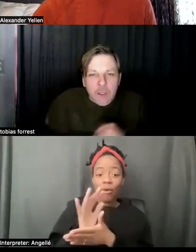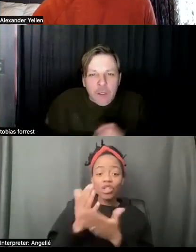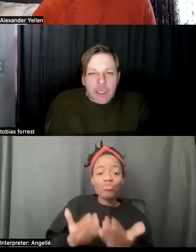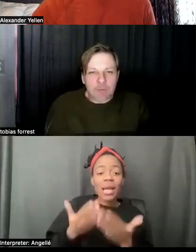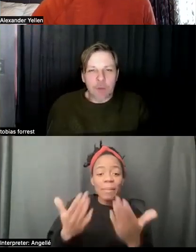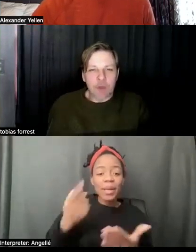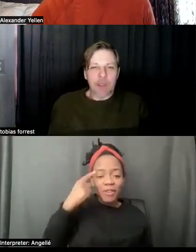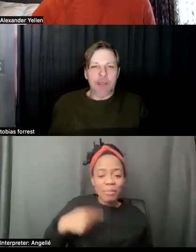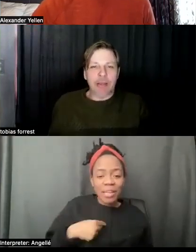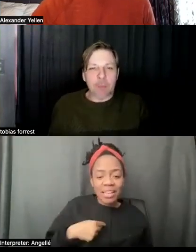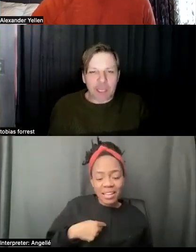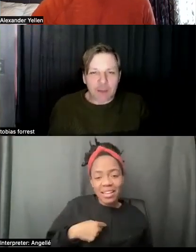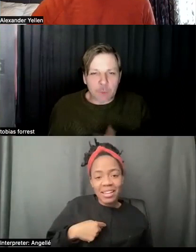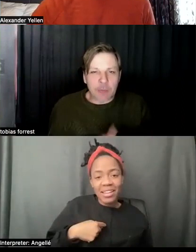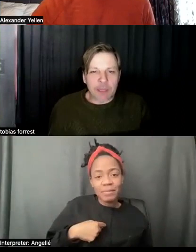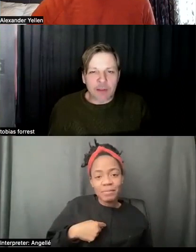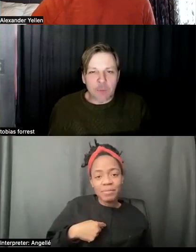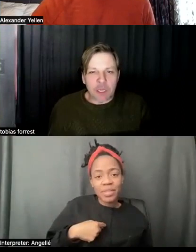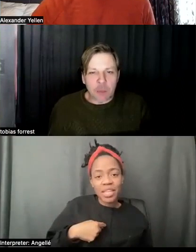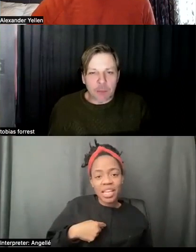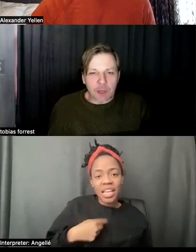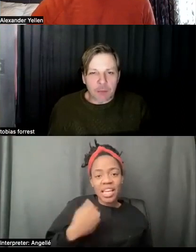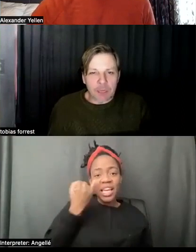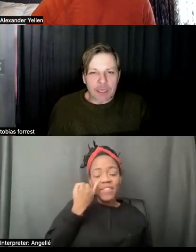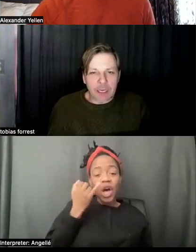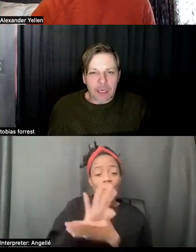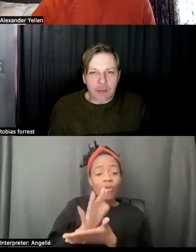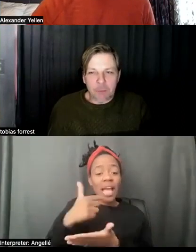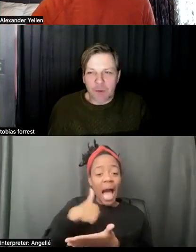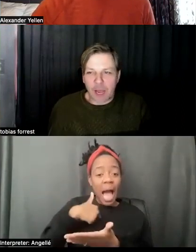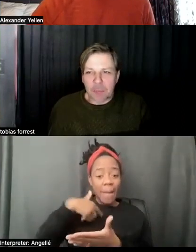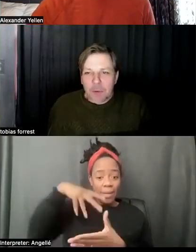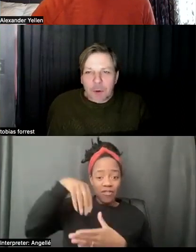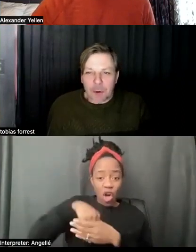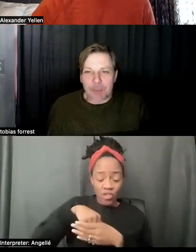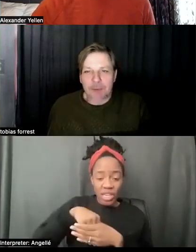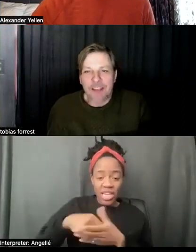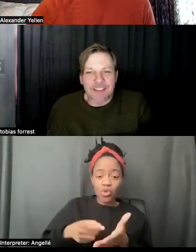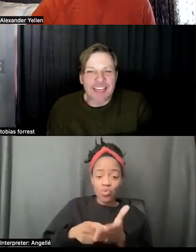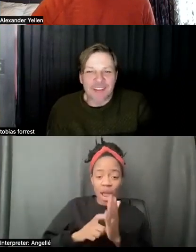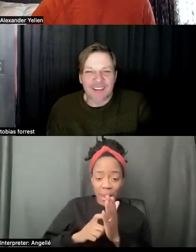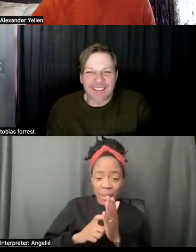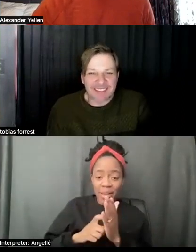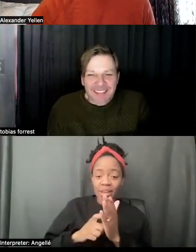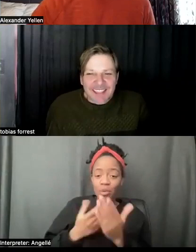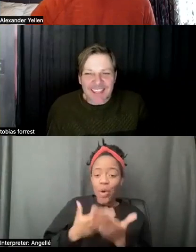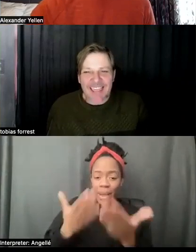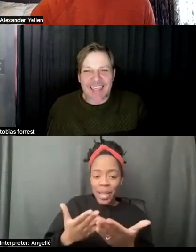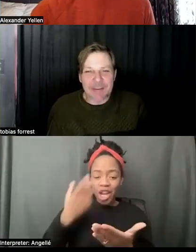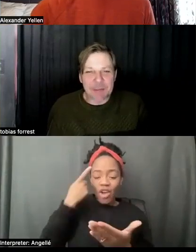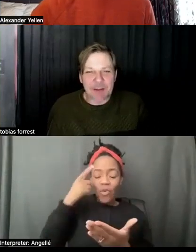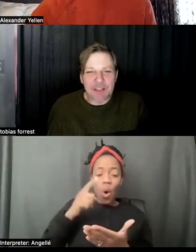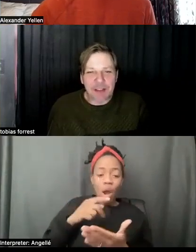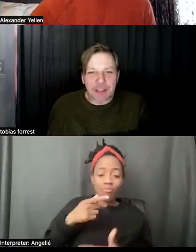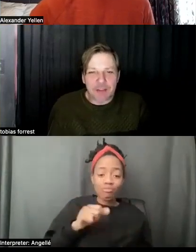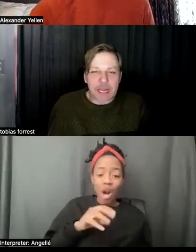if a movie that I'm in is recommended to me on on my prime or Apple TV or whatever, like